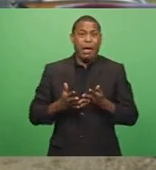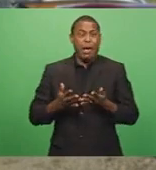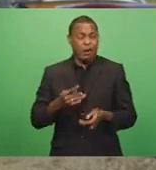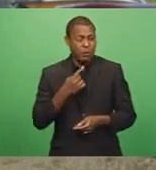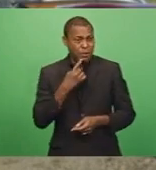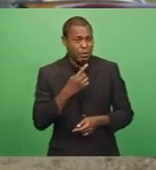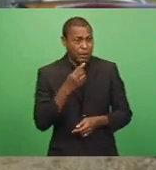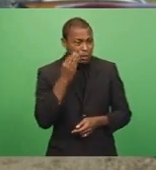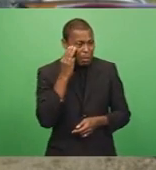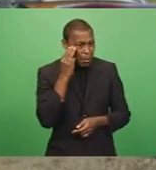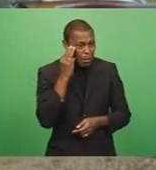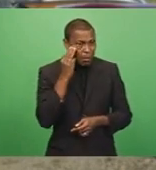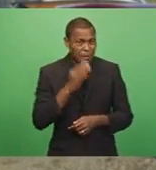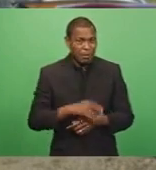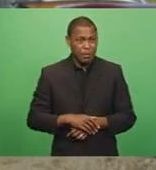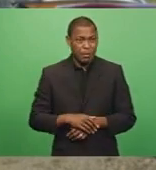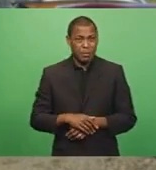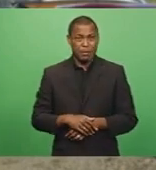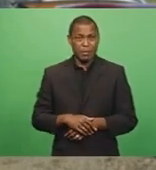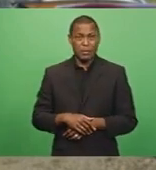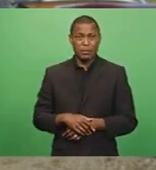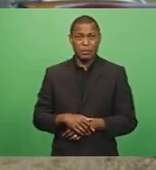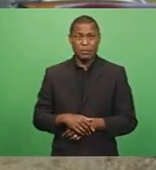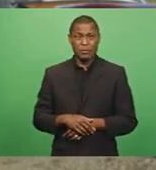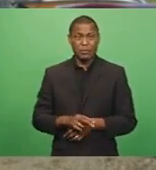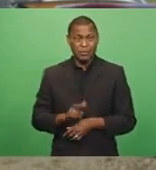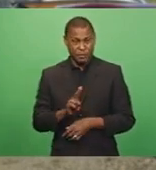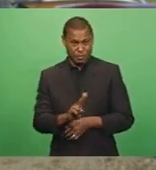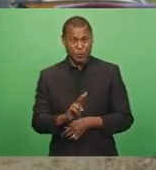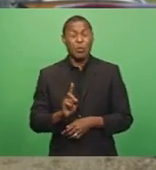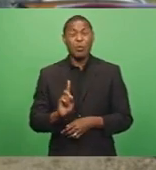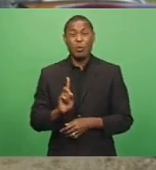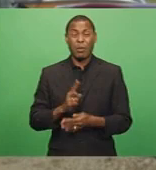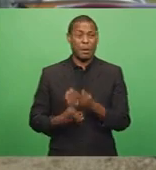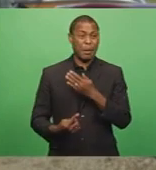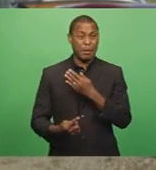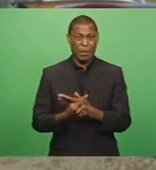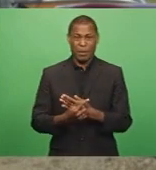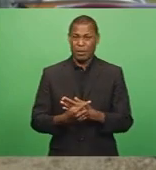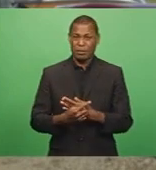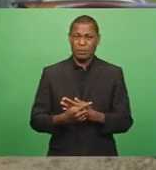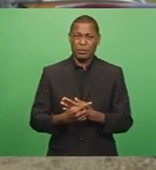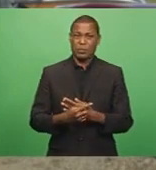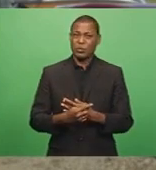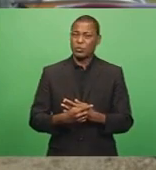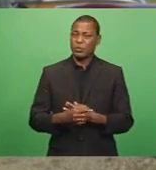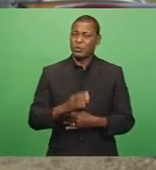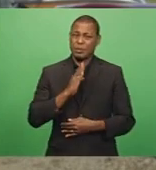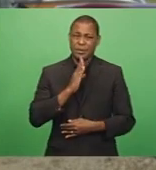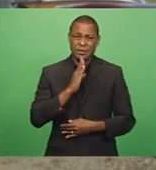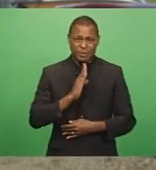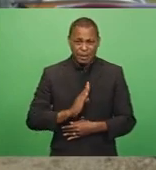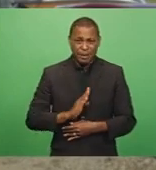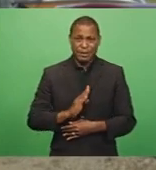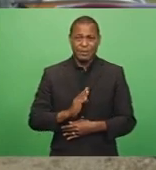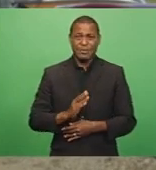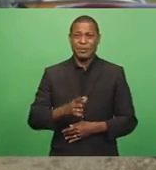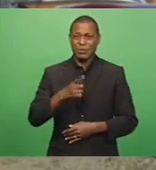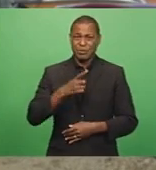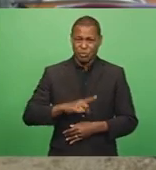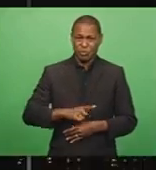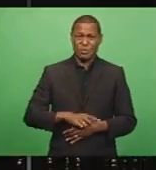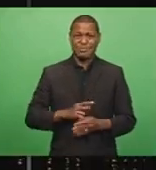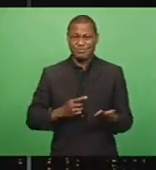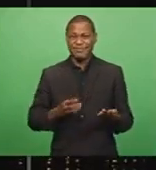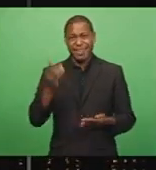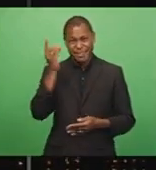that he's normal? Because he's still going, I mean, she's still going through big pain that my father is normal and it's